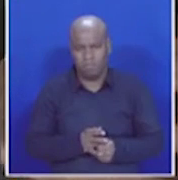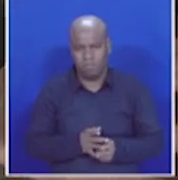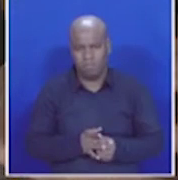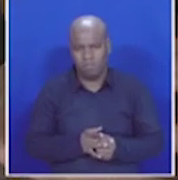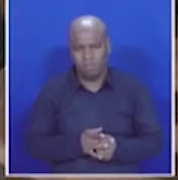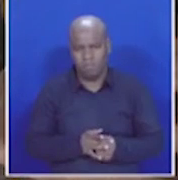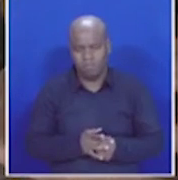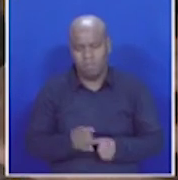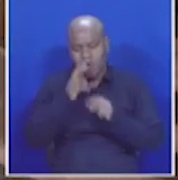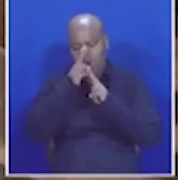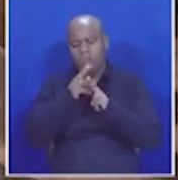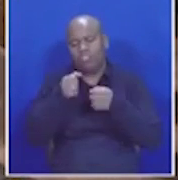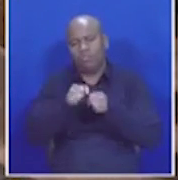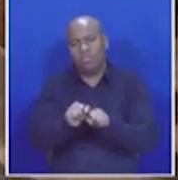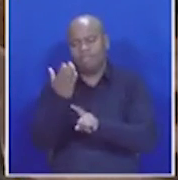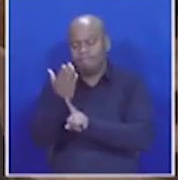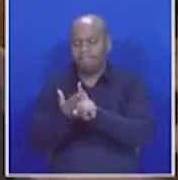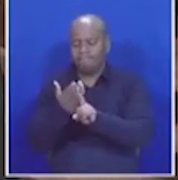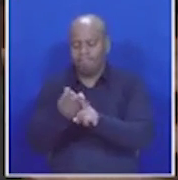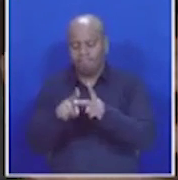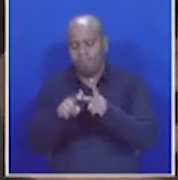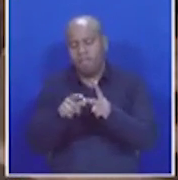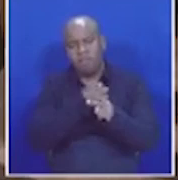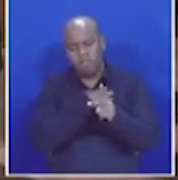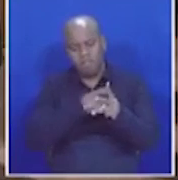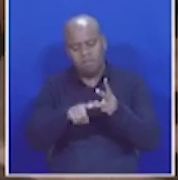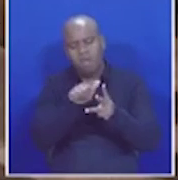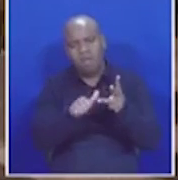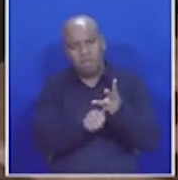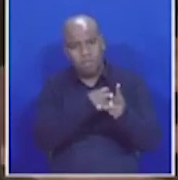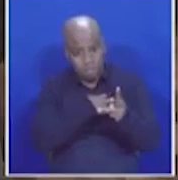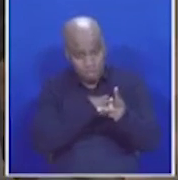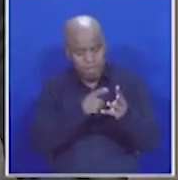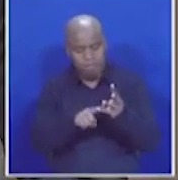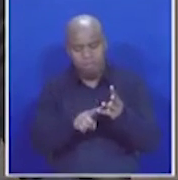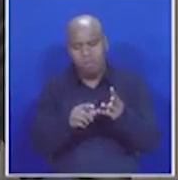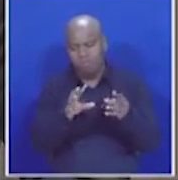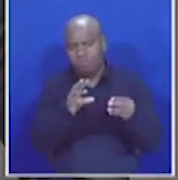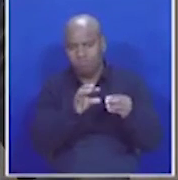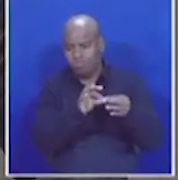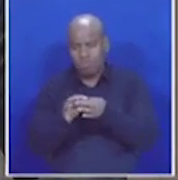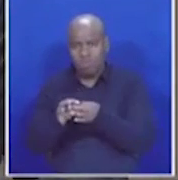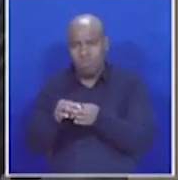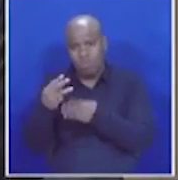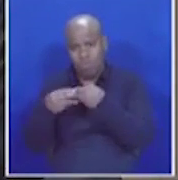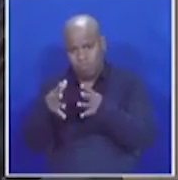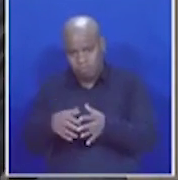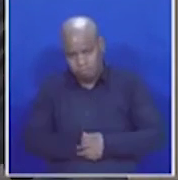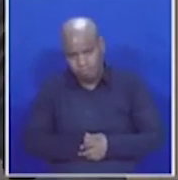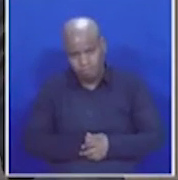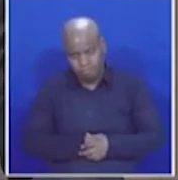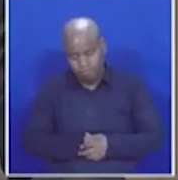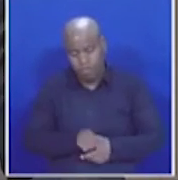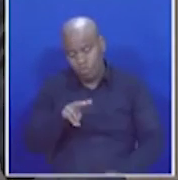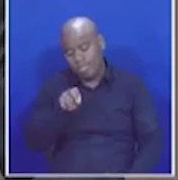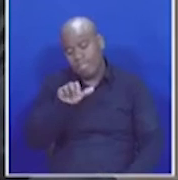Honourable Chairperson, Honourable Minister, Deputy Minister, colleagues, in the 2016 State of the